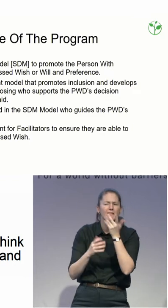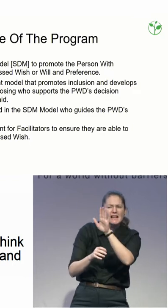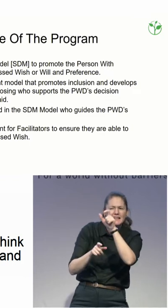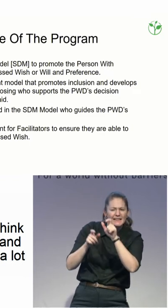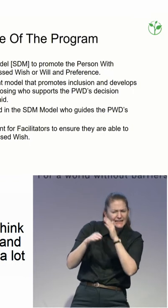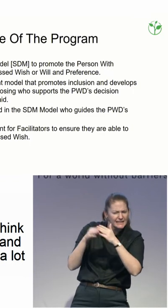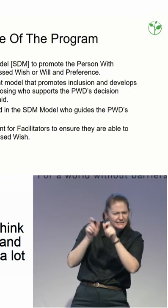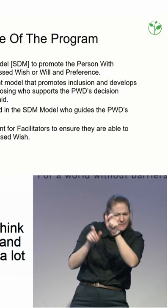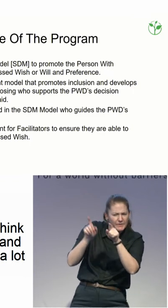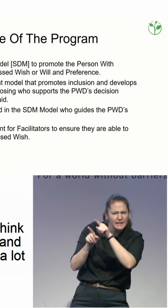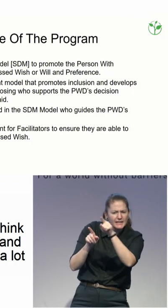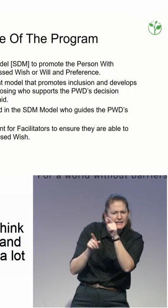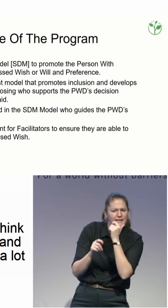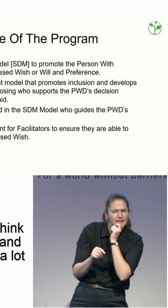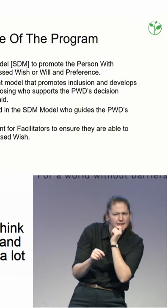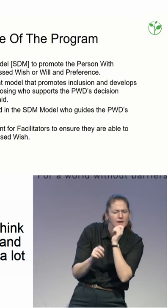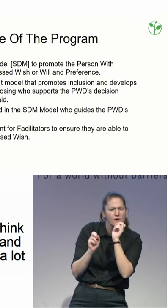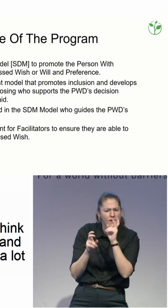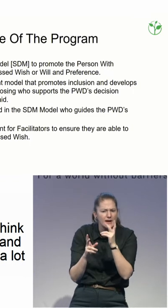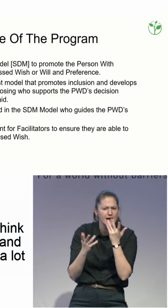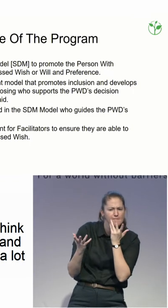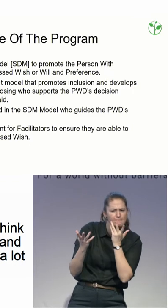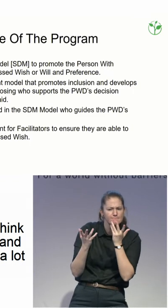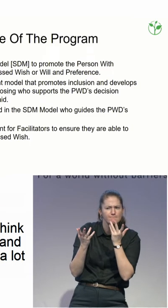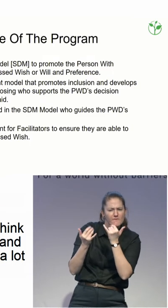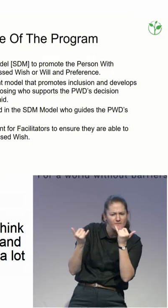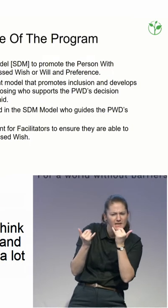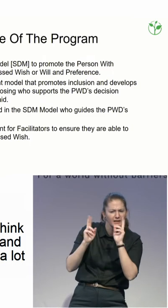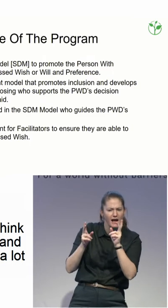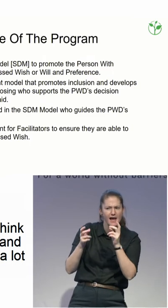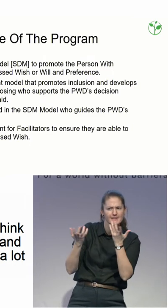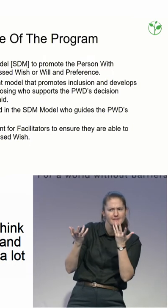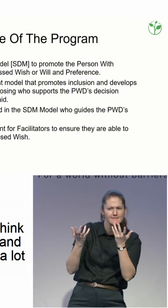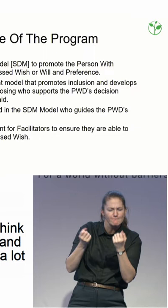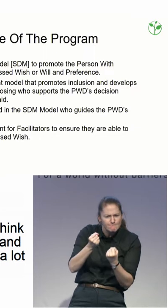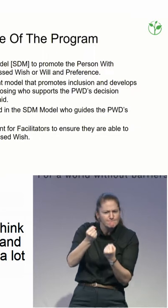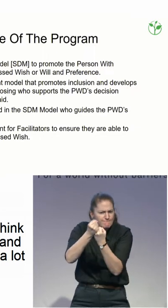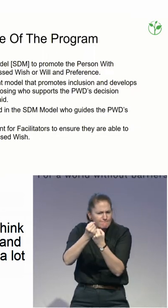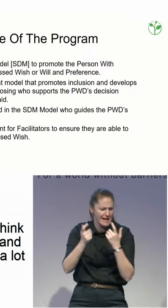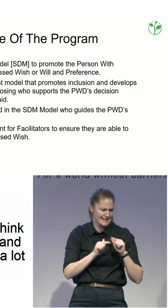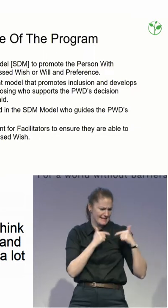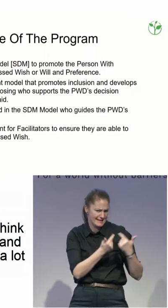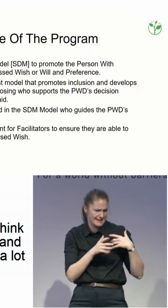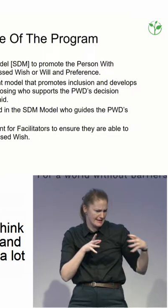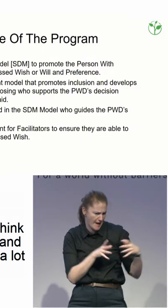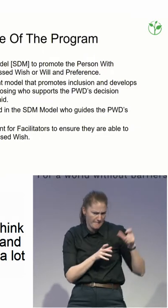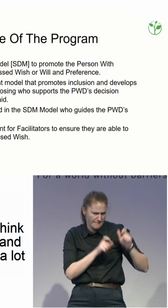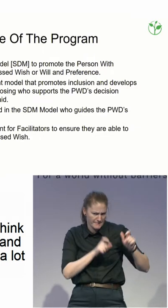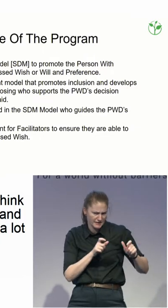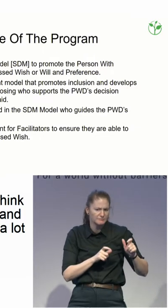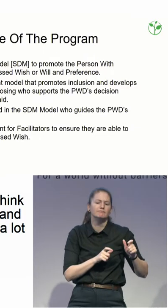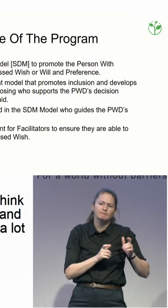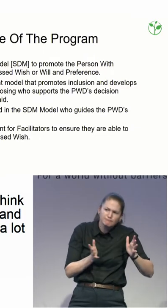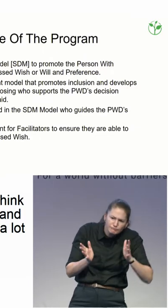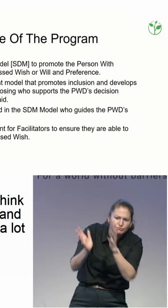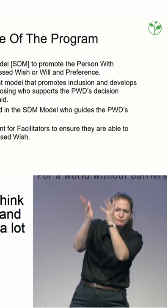that. We actually, obviously the team will support that person to enter that local community, but we don't go